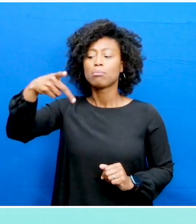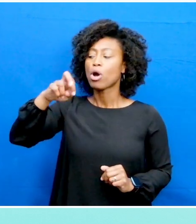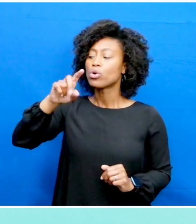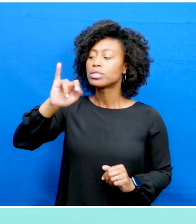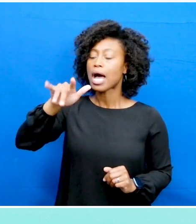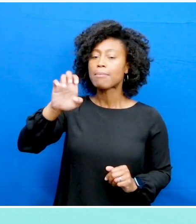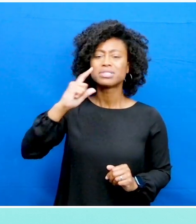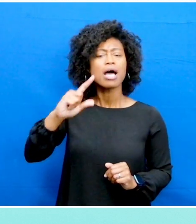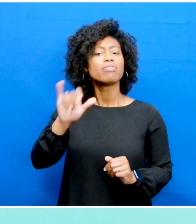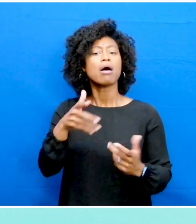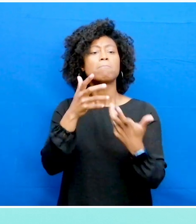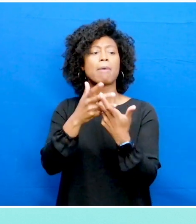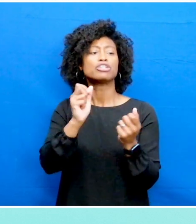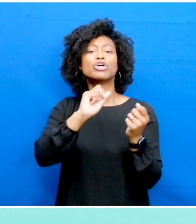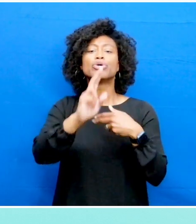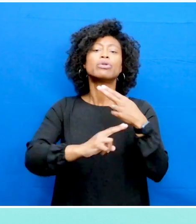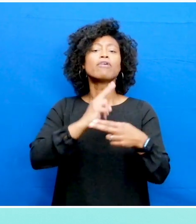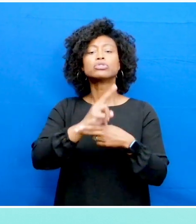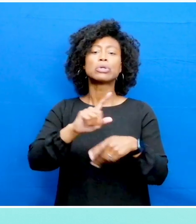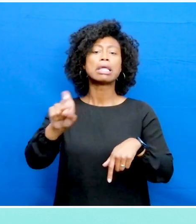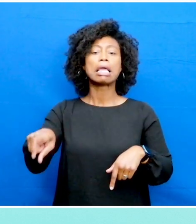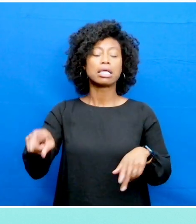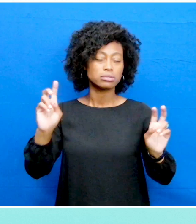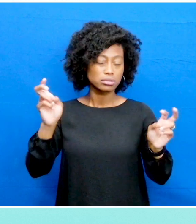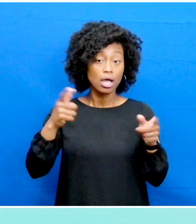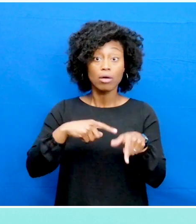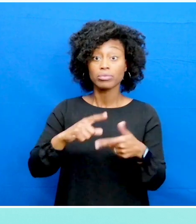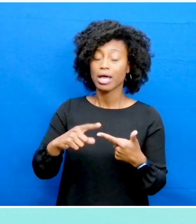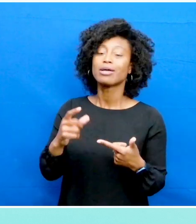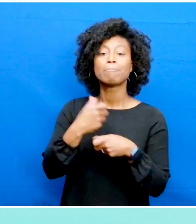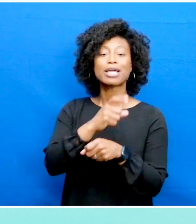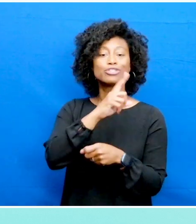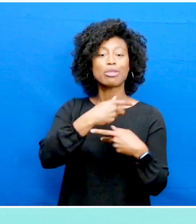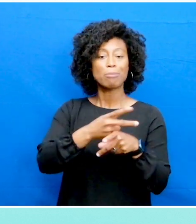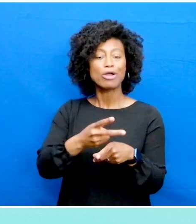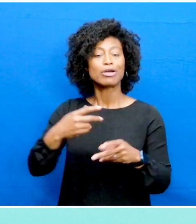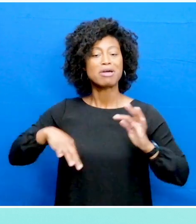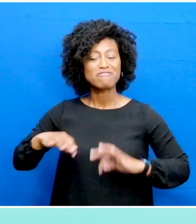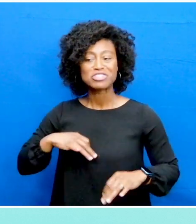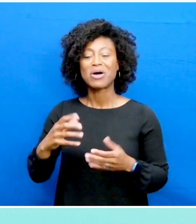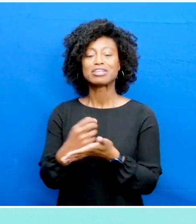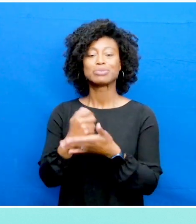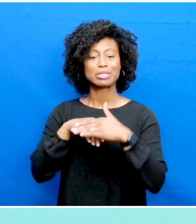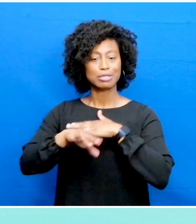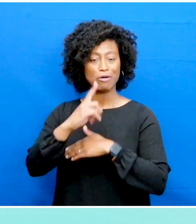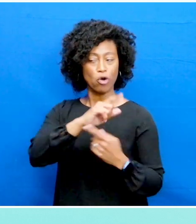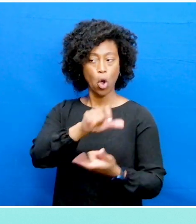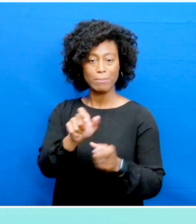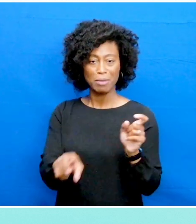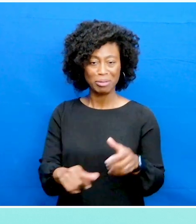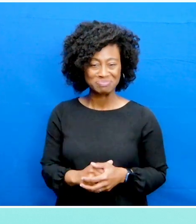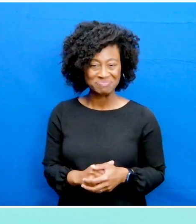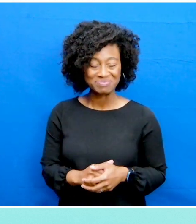and prototypes that cater to universal needs, ensuring products are accessible and beneficial to all. A prime example